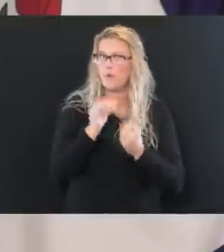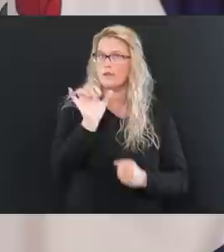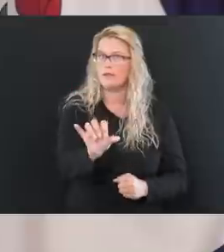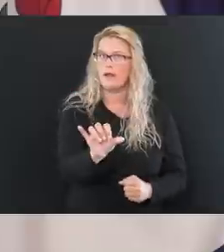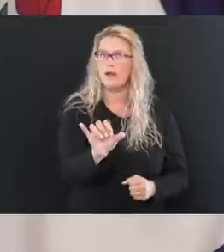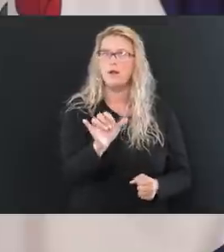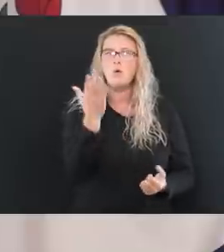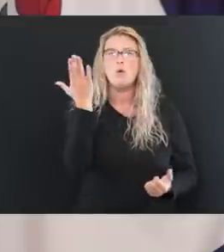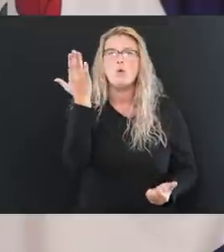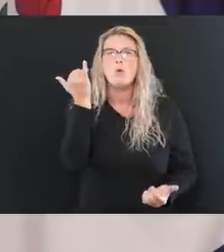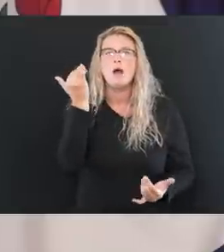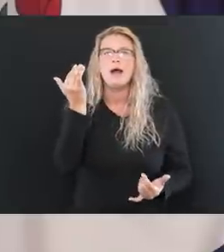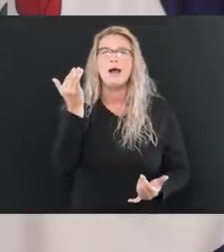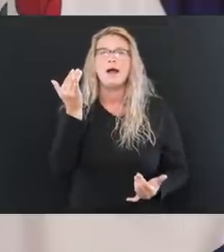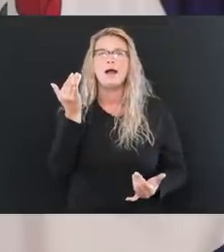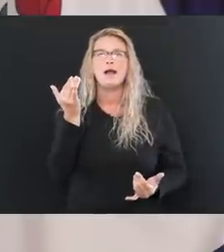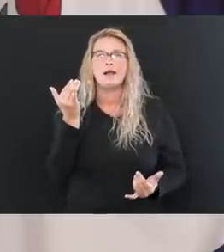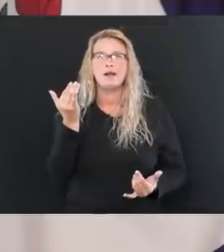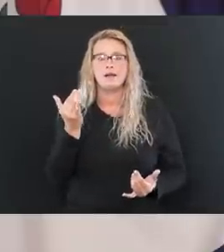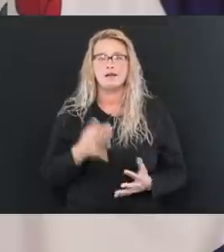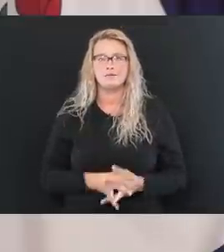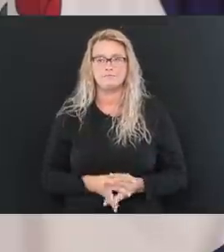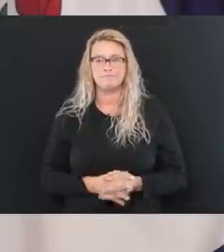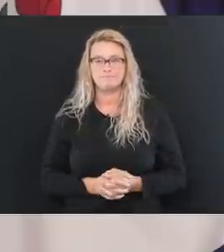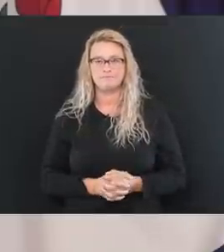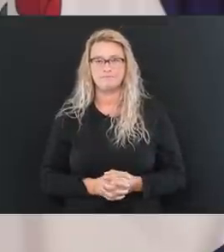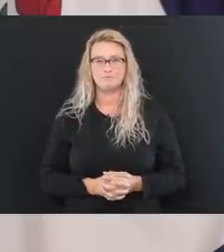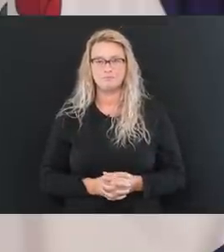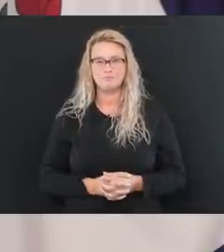they're watching where I'm getting ready to report.